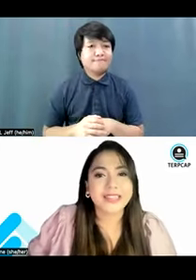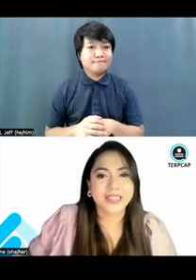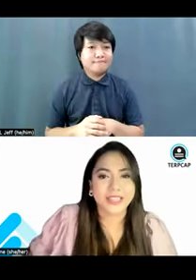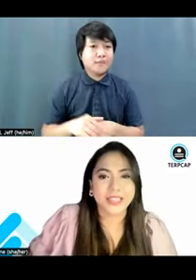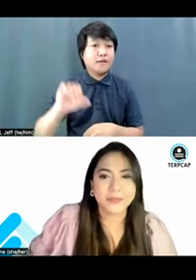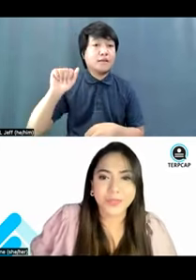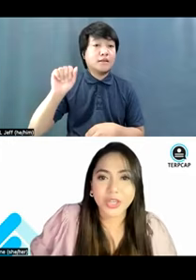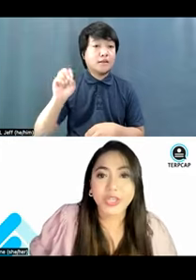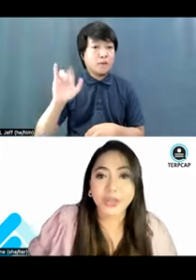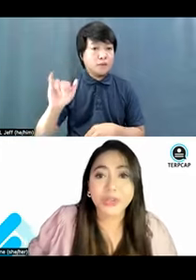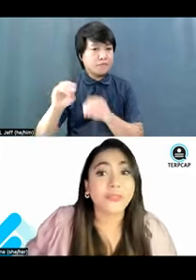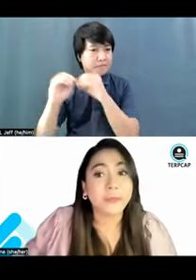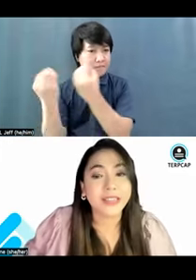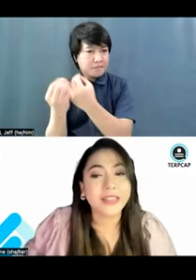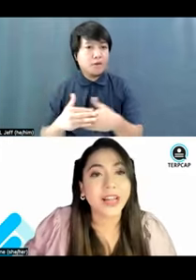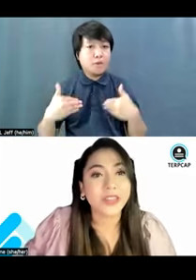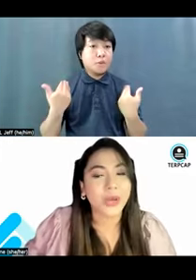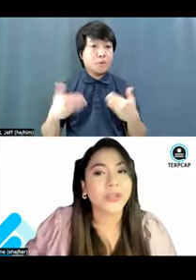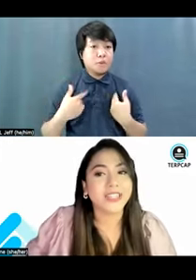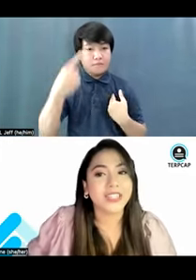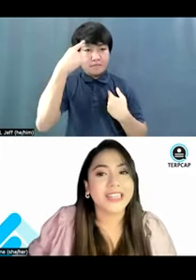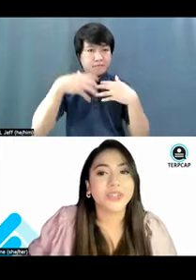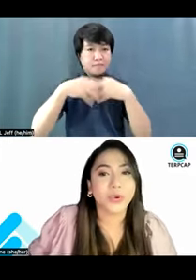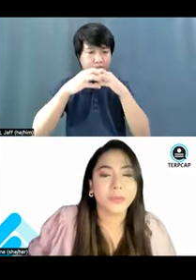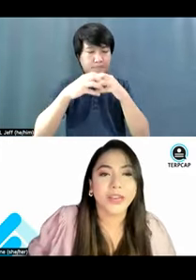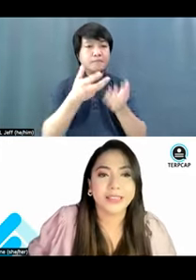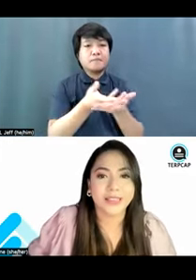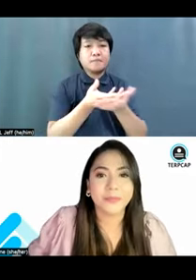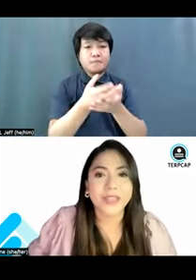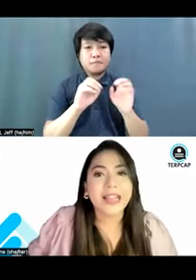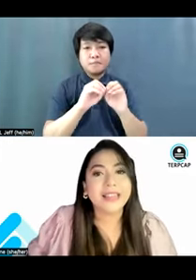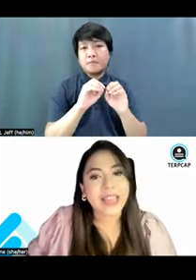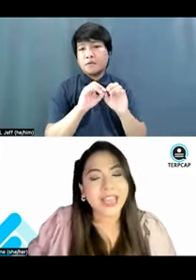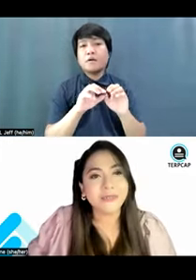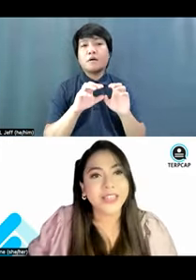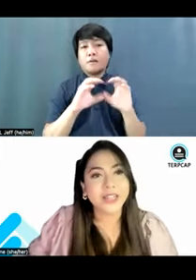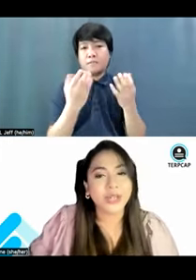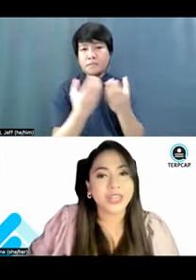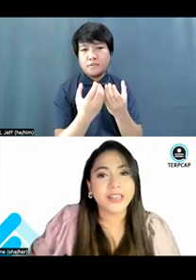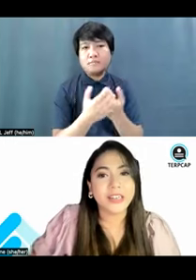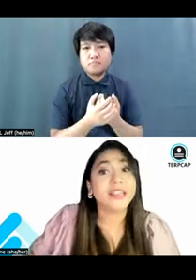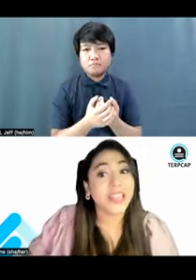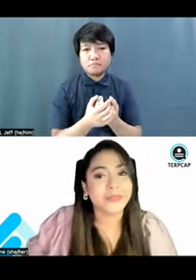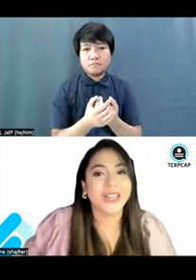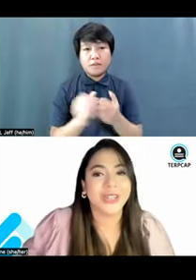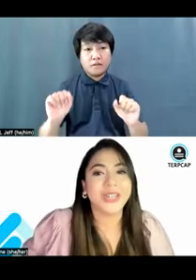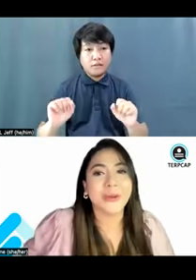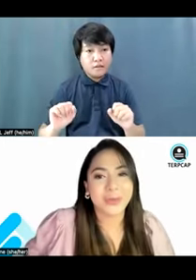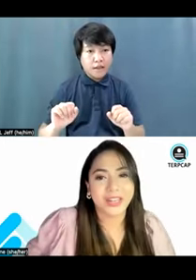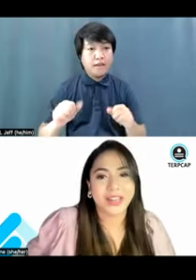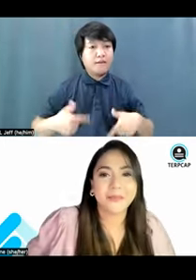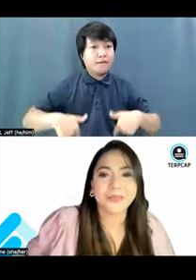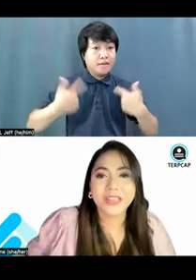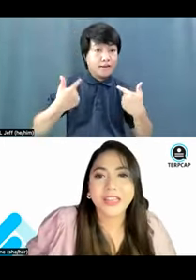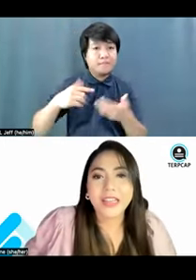Organization, Youth for Mental Health Coalition, Inc., Live and Learn